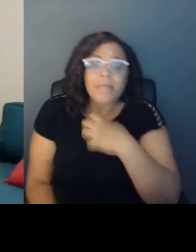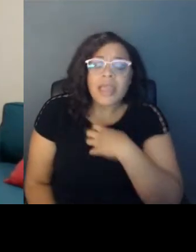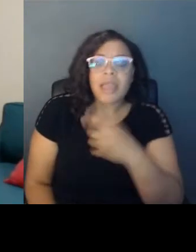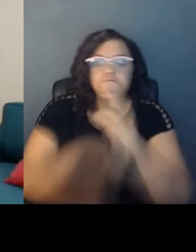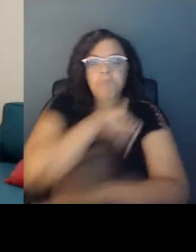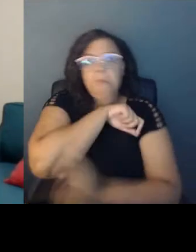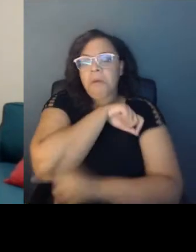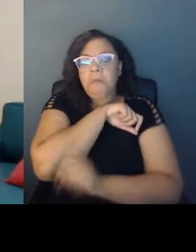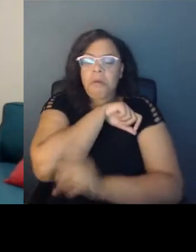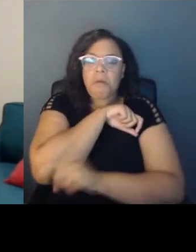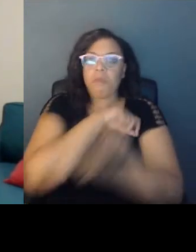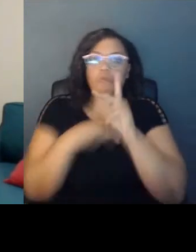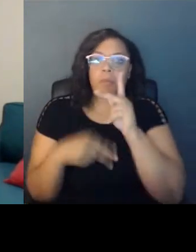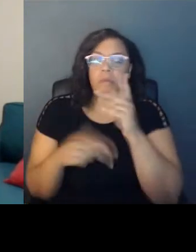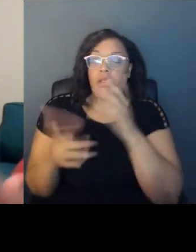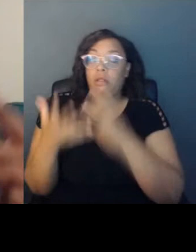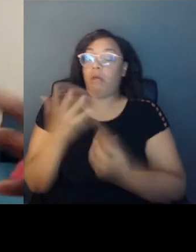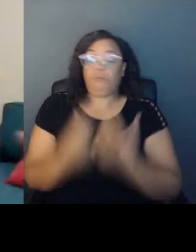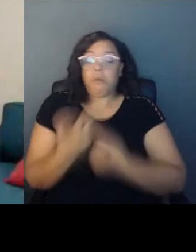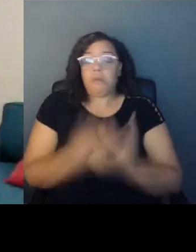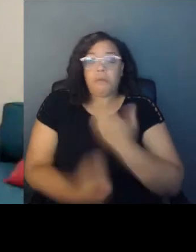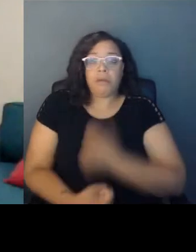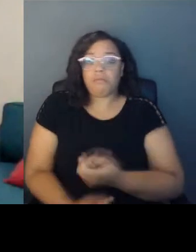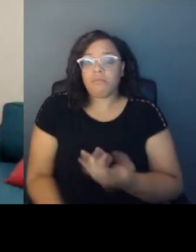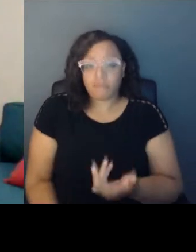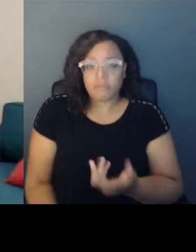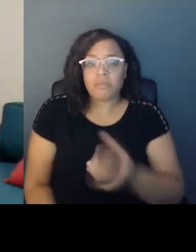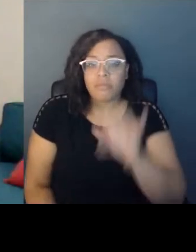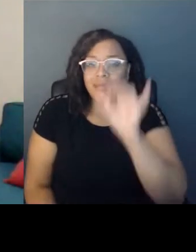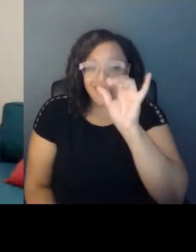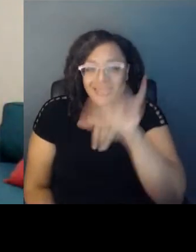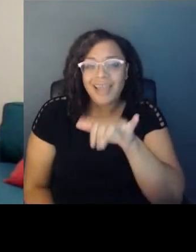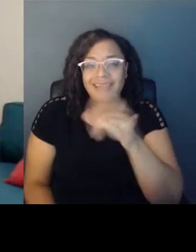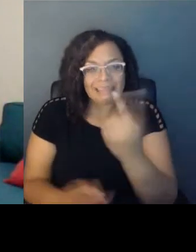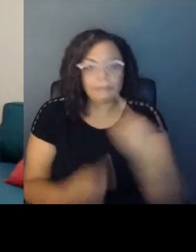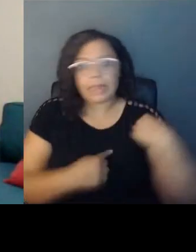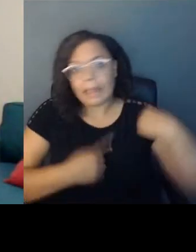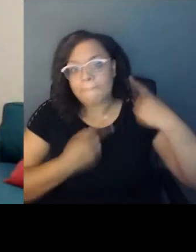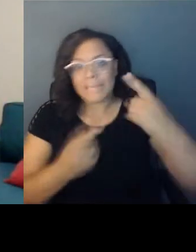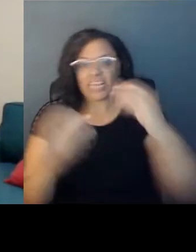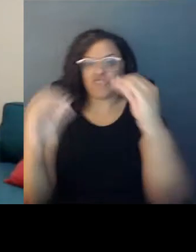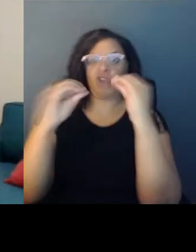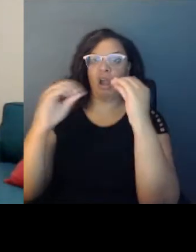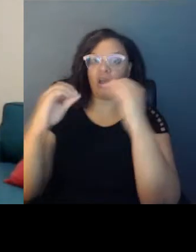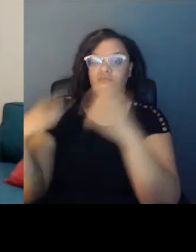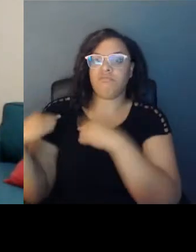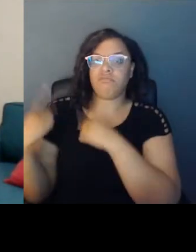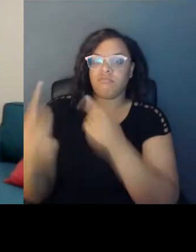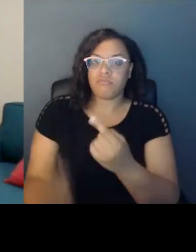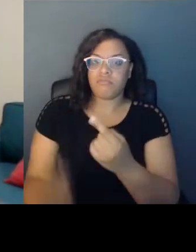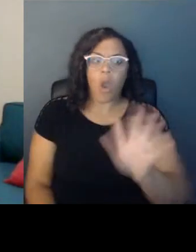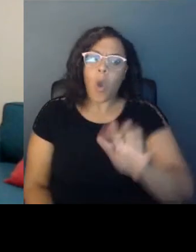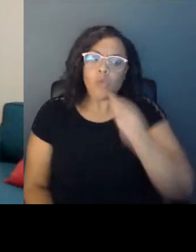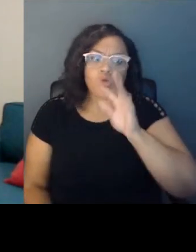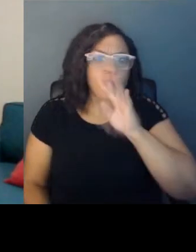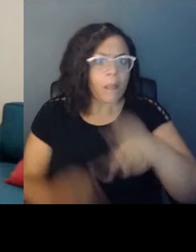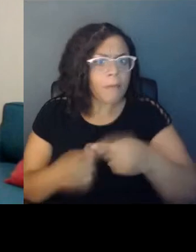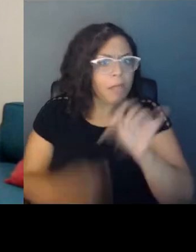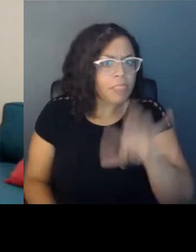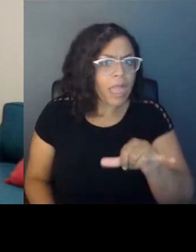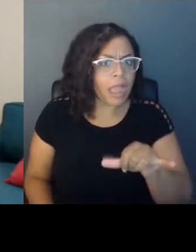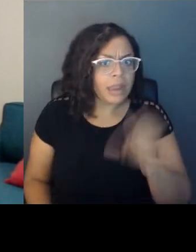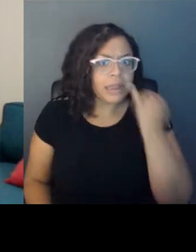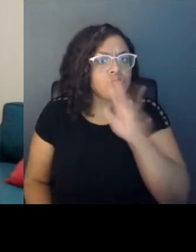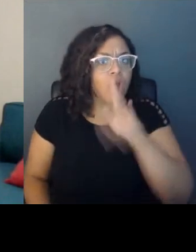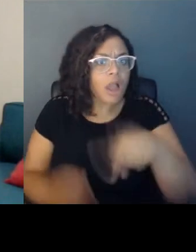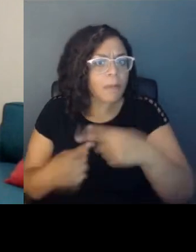African diaspora. So it's been something that's been conditioned for us, that you shouldn't talk about that. You never know what will happen if you keep that. You shouldn't